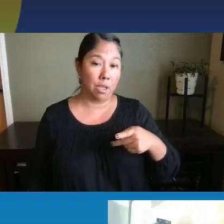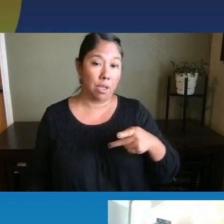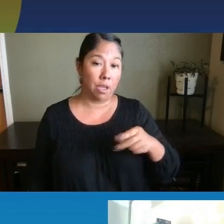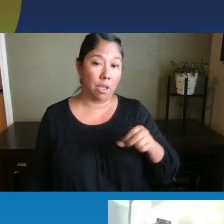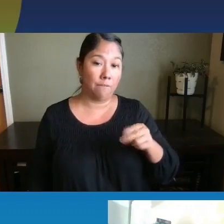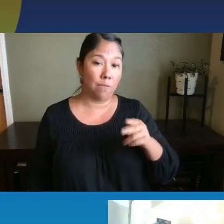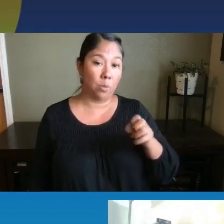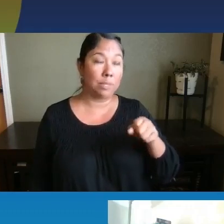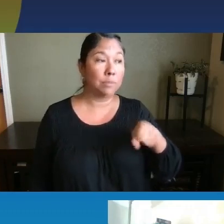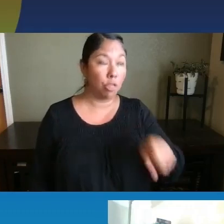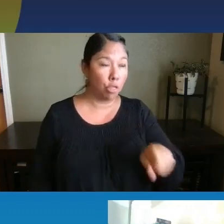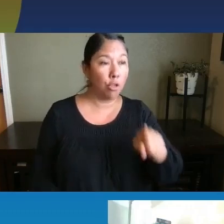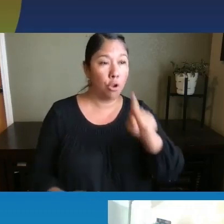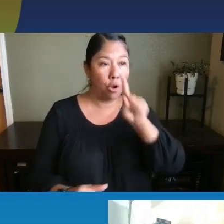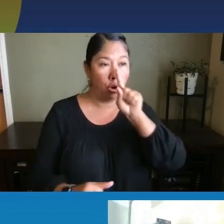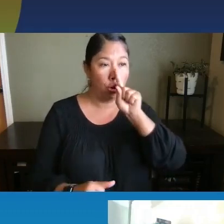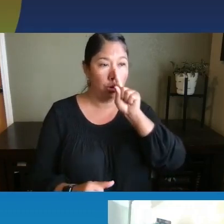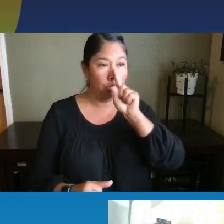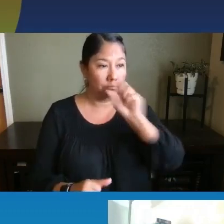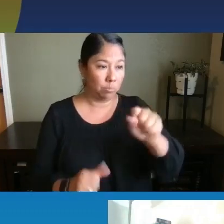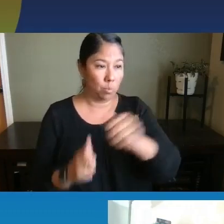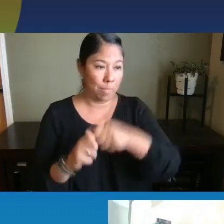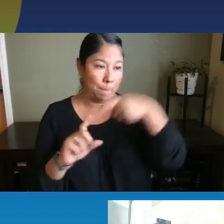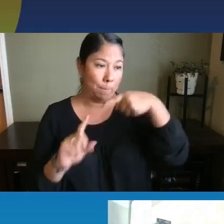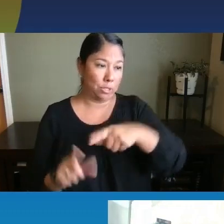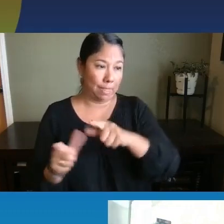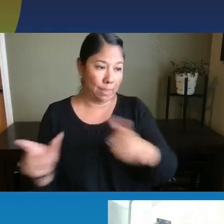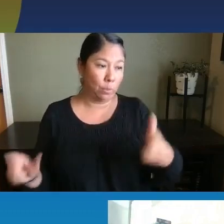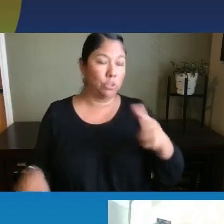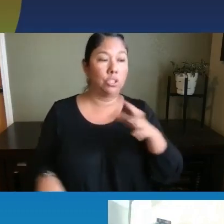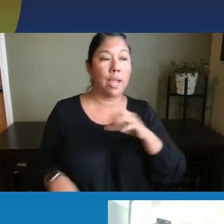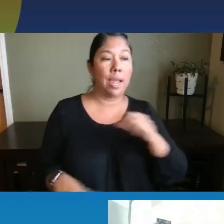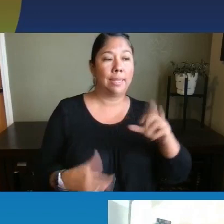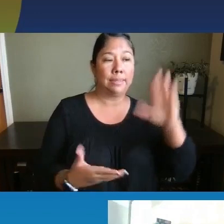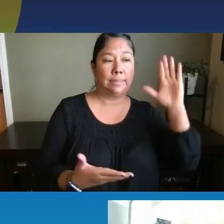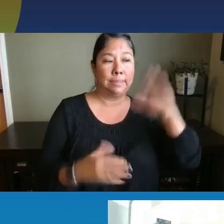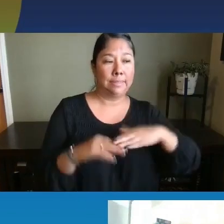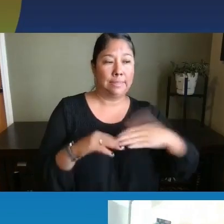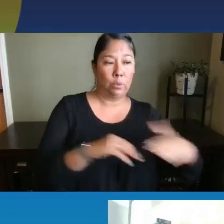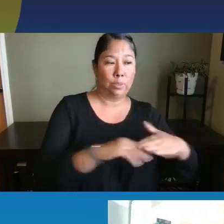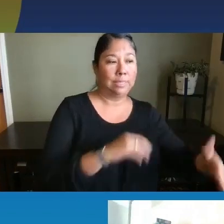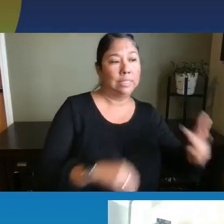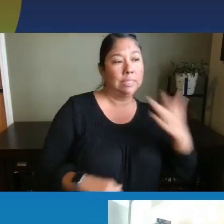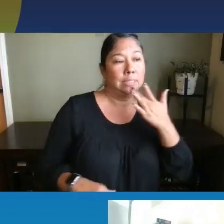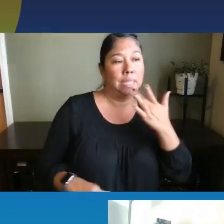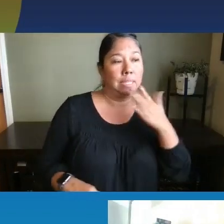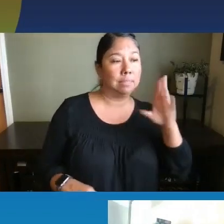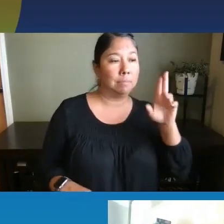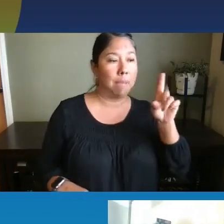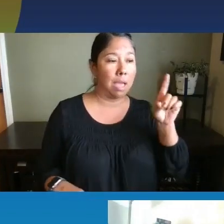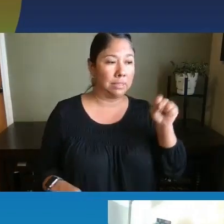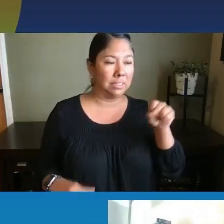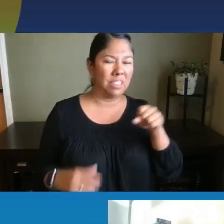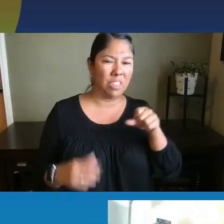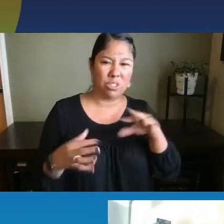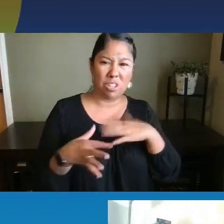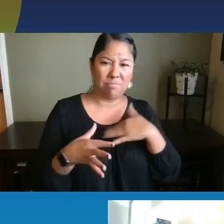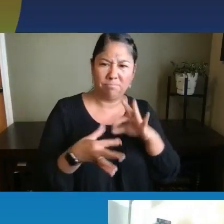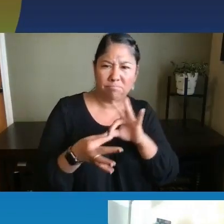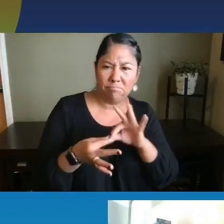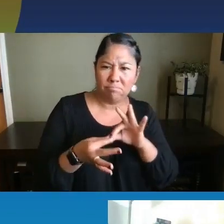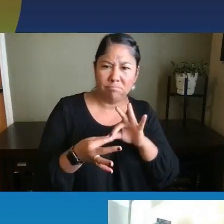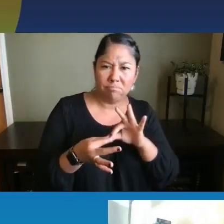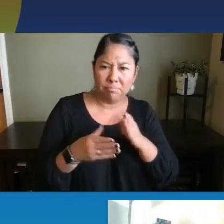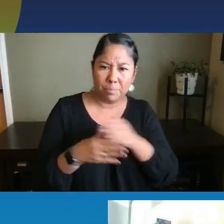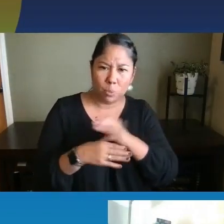a particular language, um, and decreasing taste buds? That is, is there a similar, is